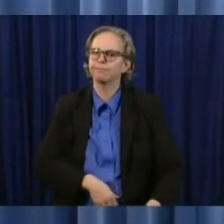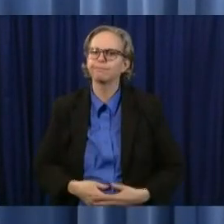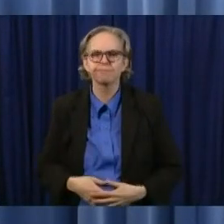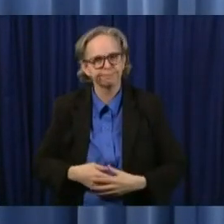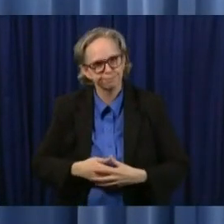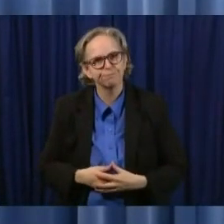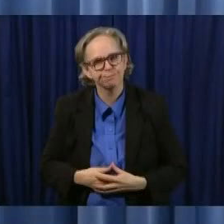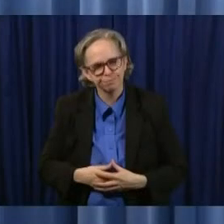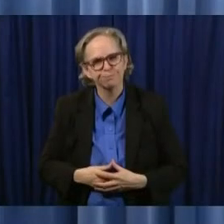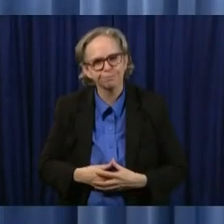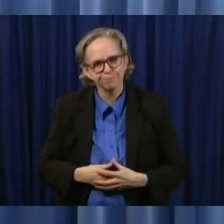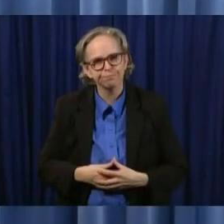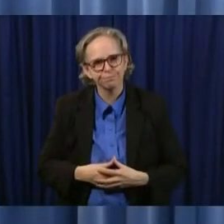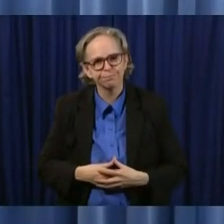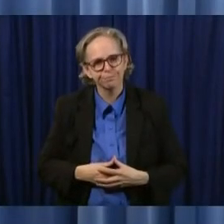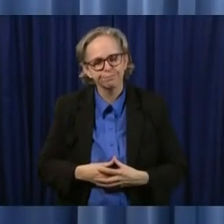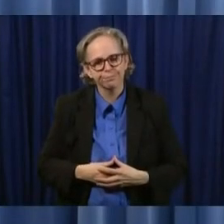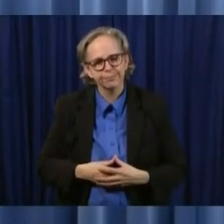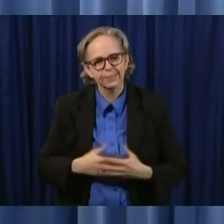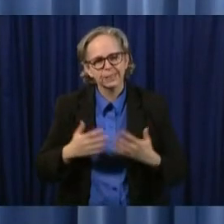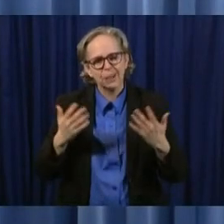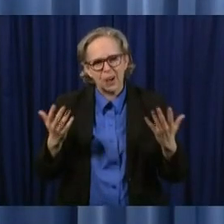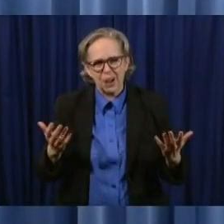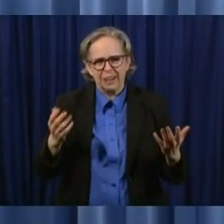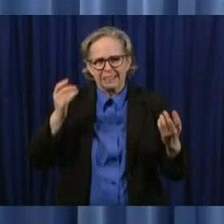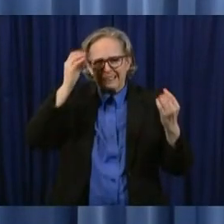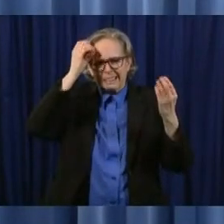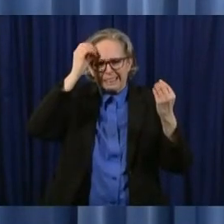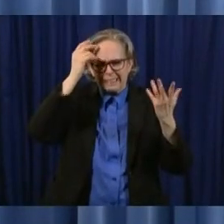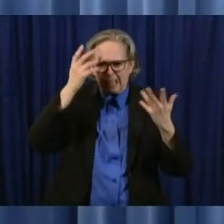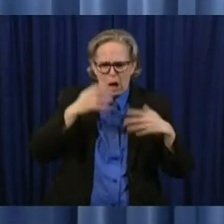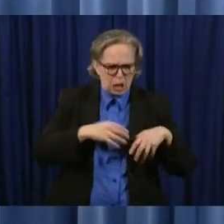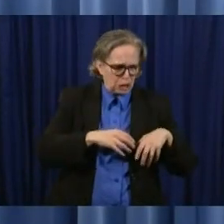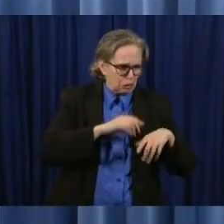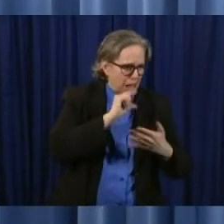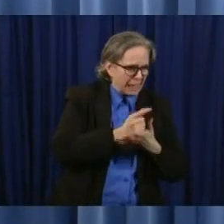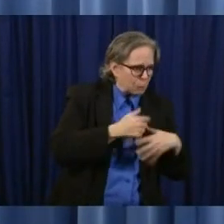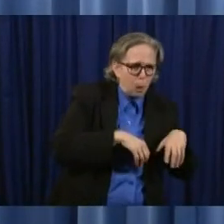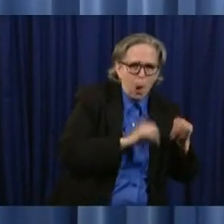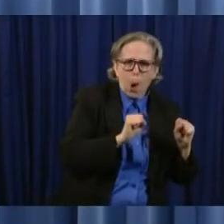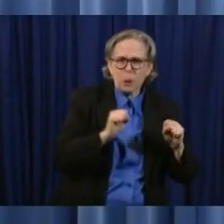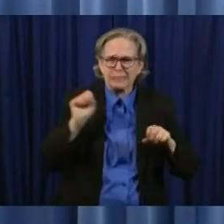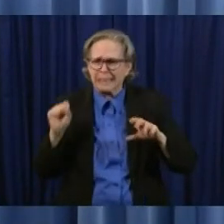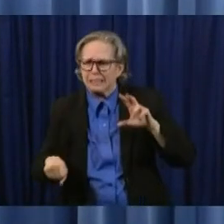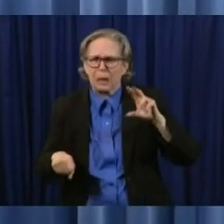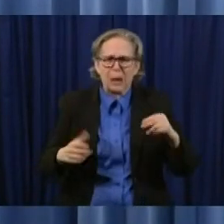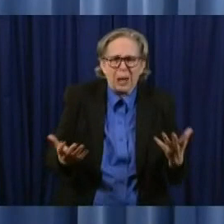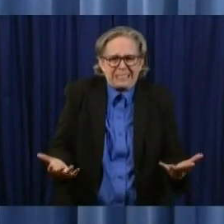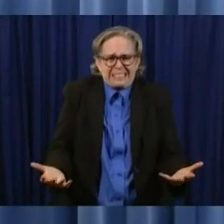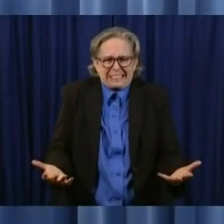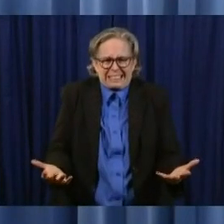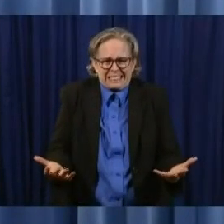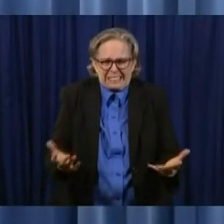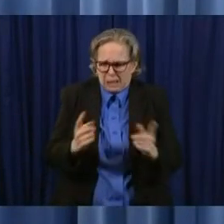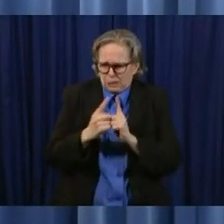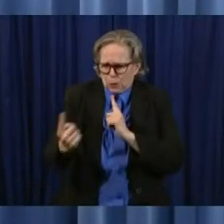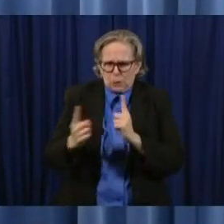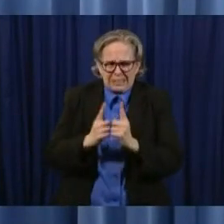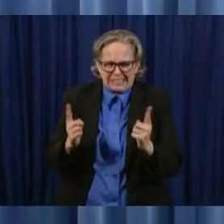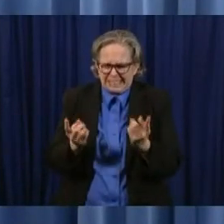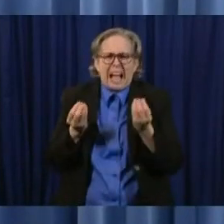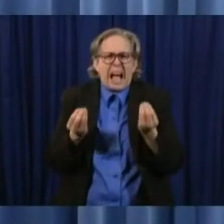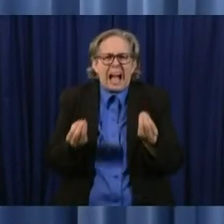look at whether or not to hold a graduation ceremony social distancing and keeping social distance practices